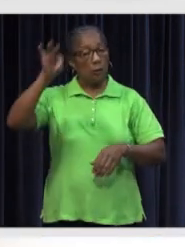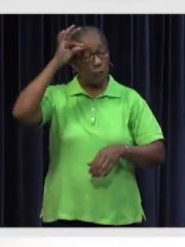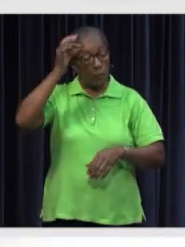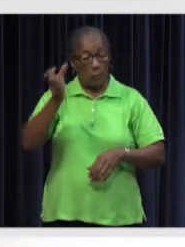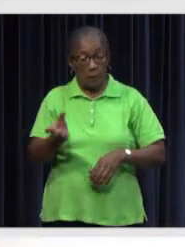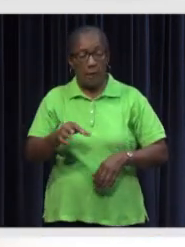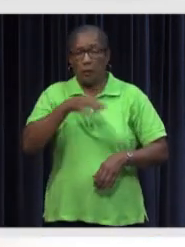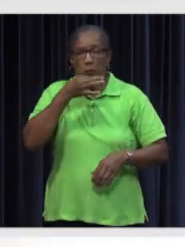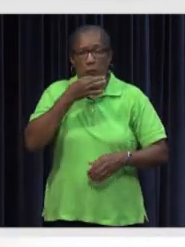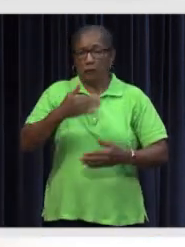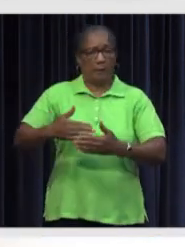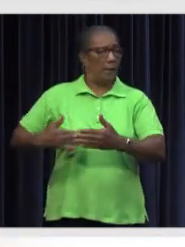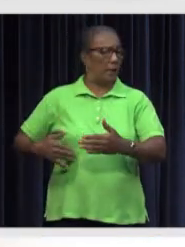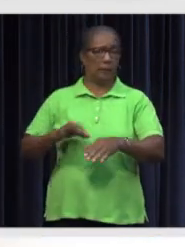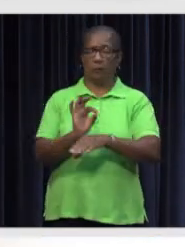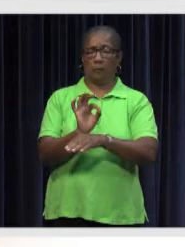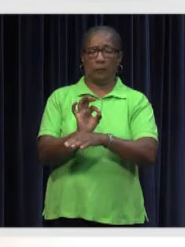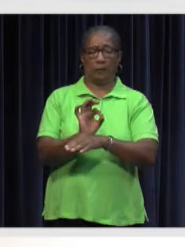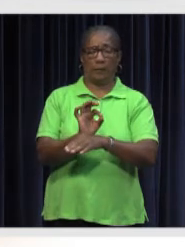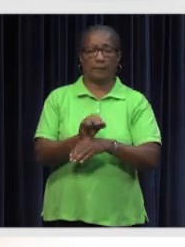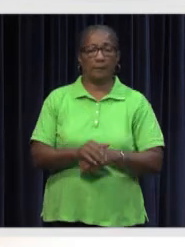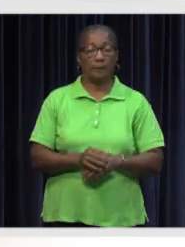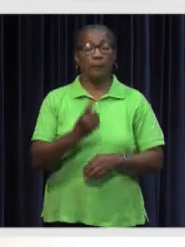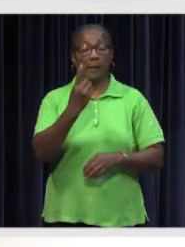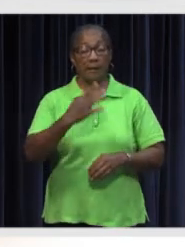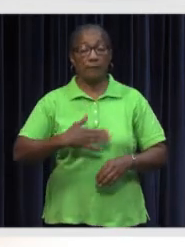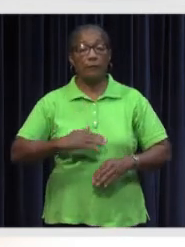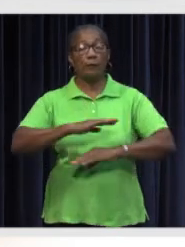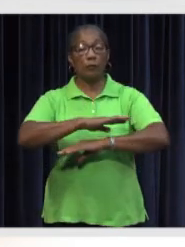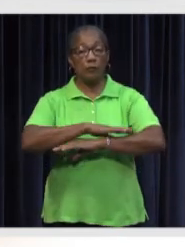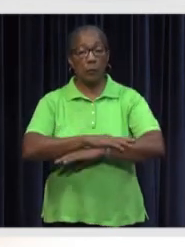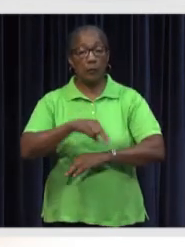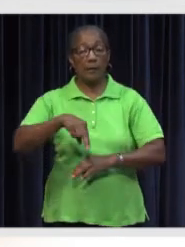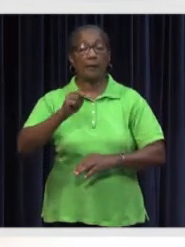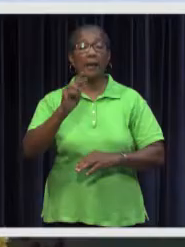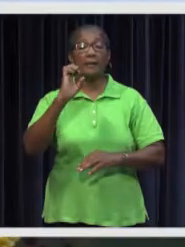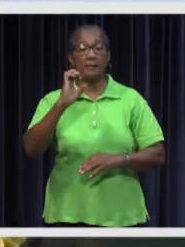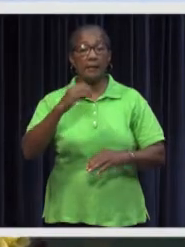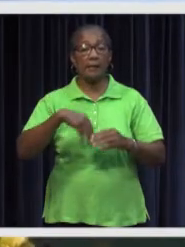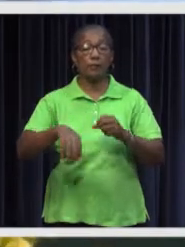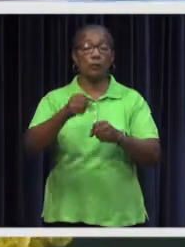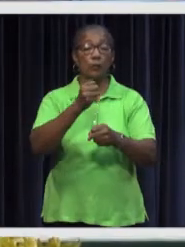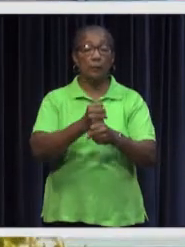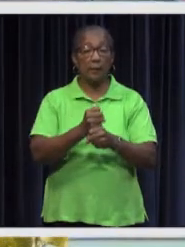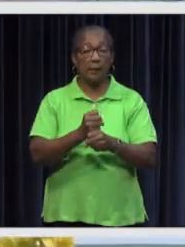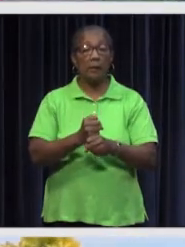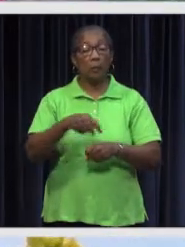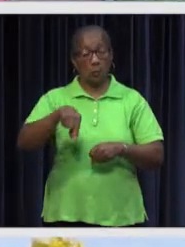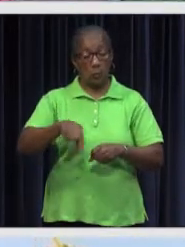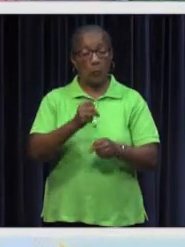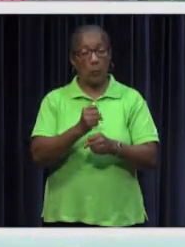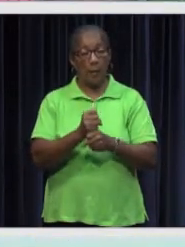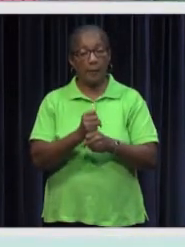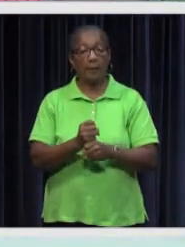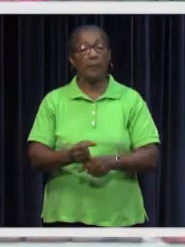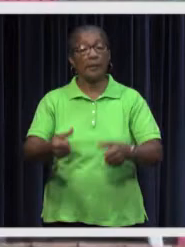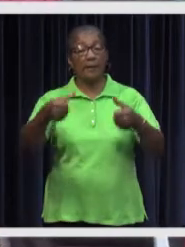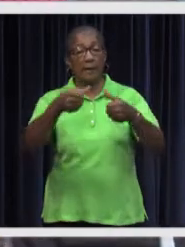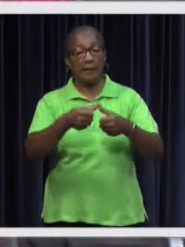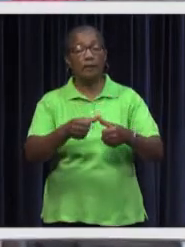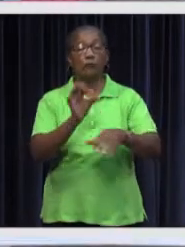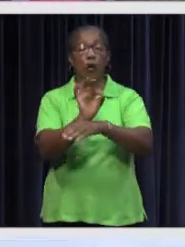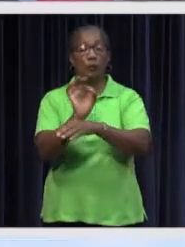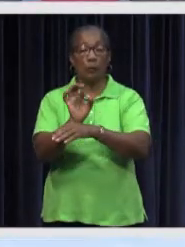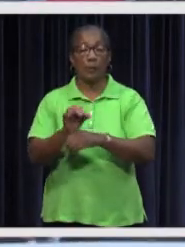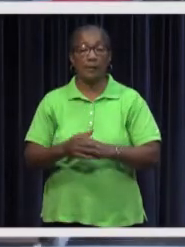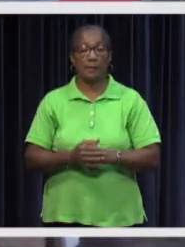copies so that the students do not fall behind on the subject. One of the schools is the NKC Institute, which focuses